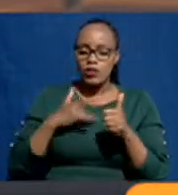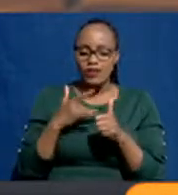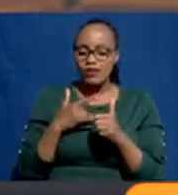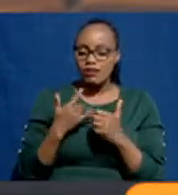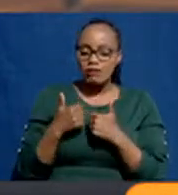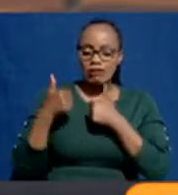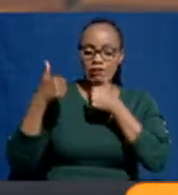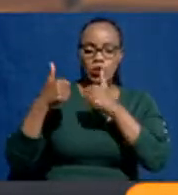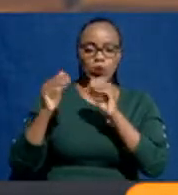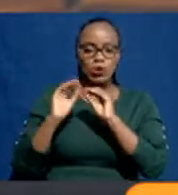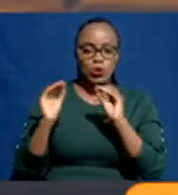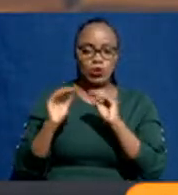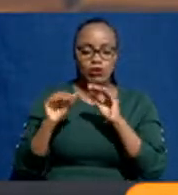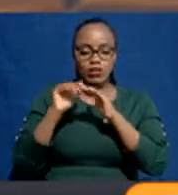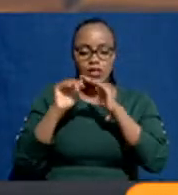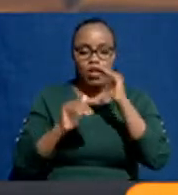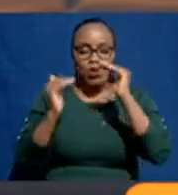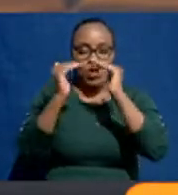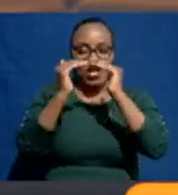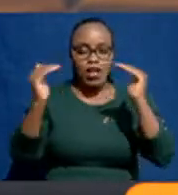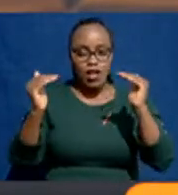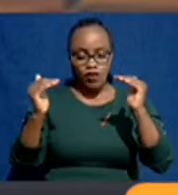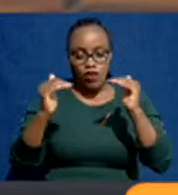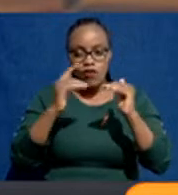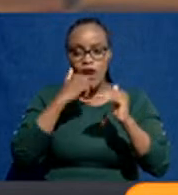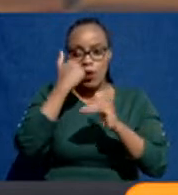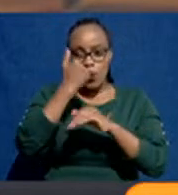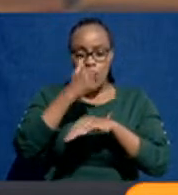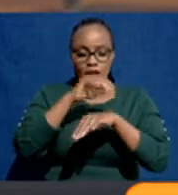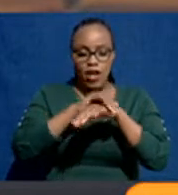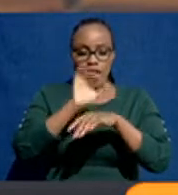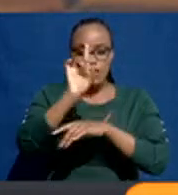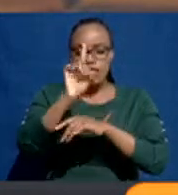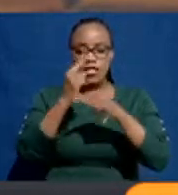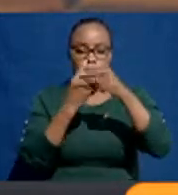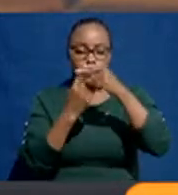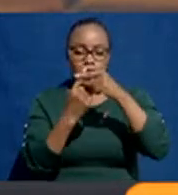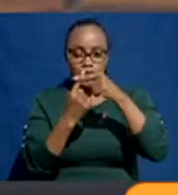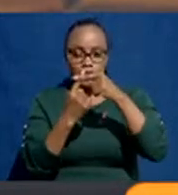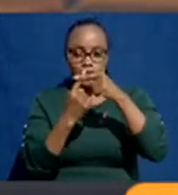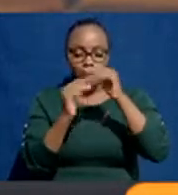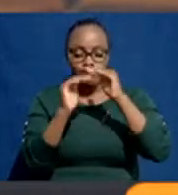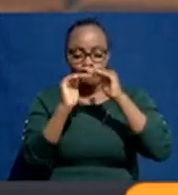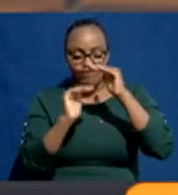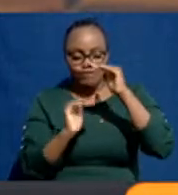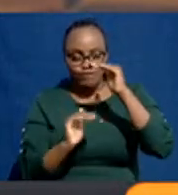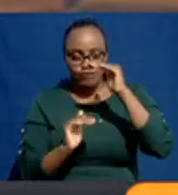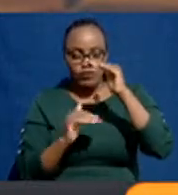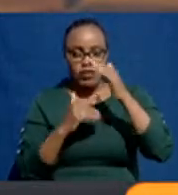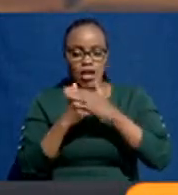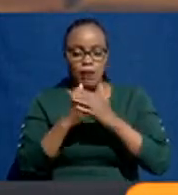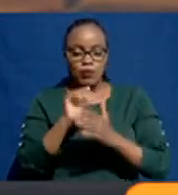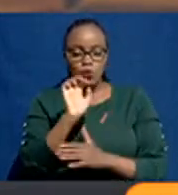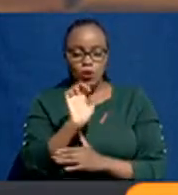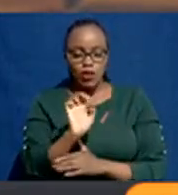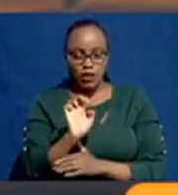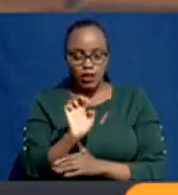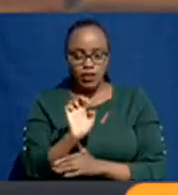is the lower levels, the ones who had D plus all the way to E.